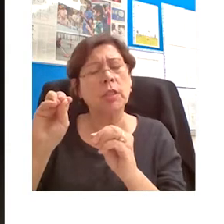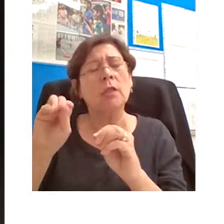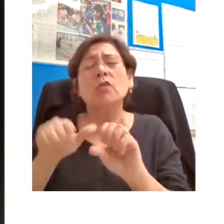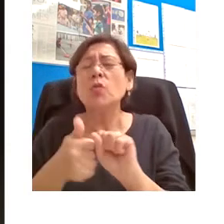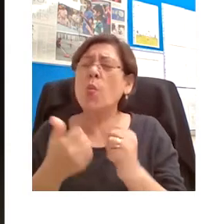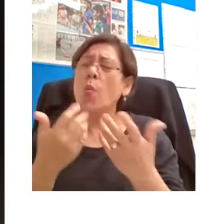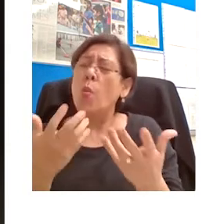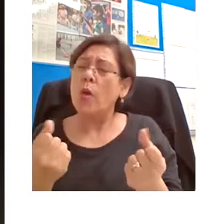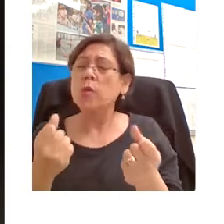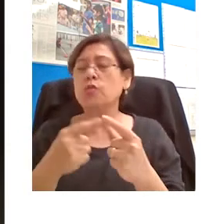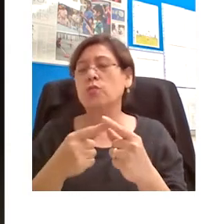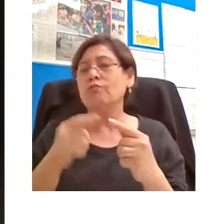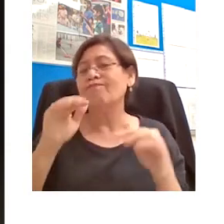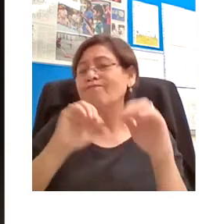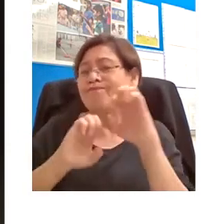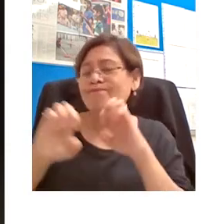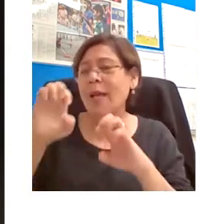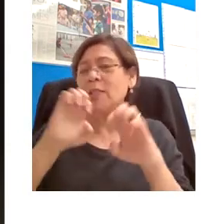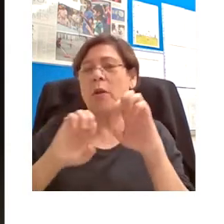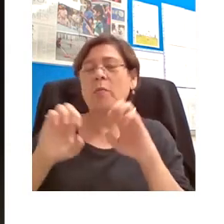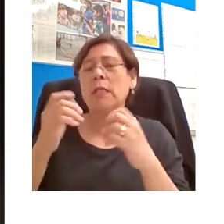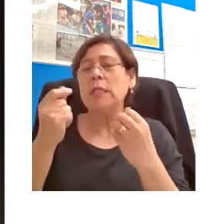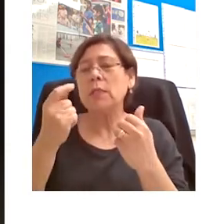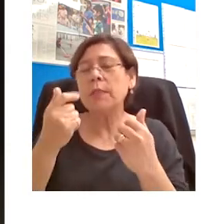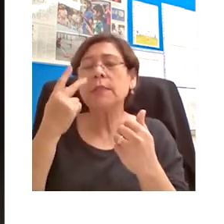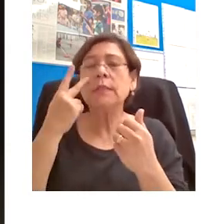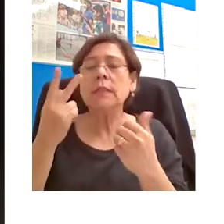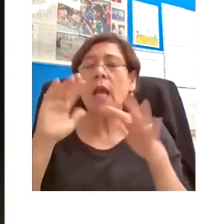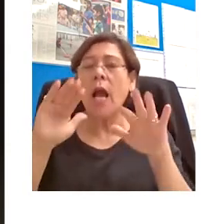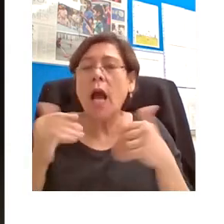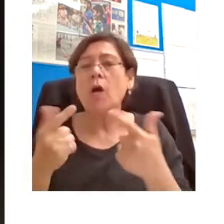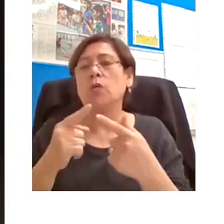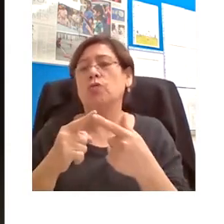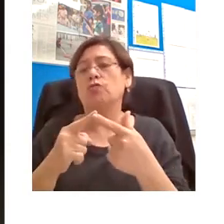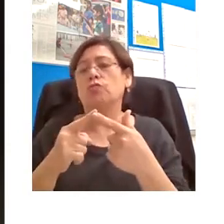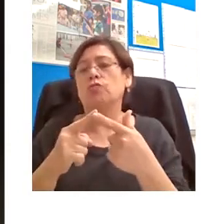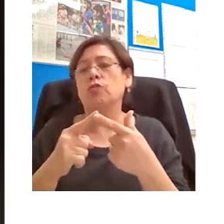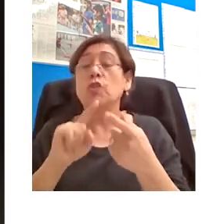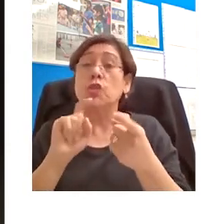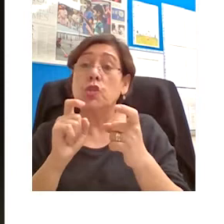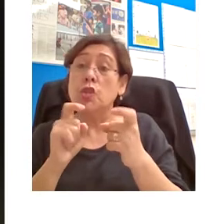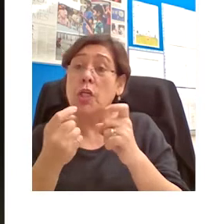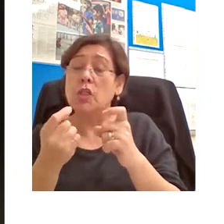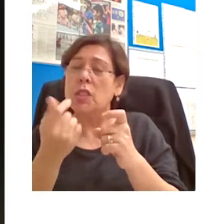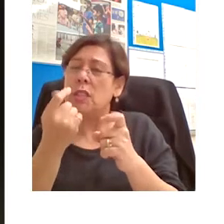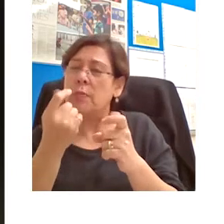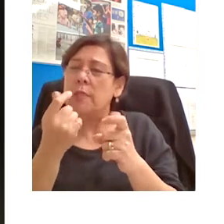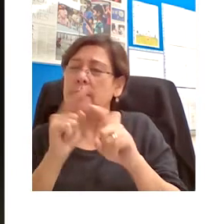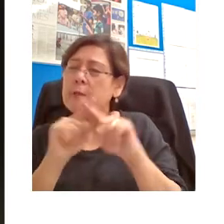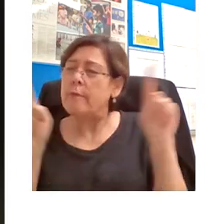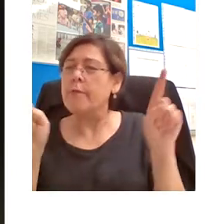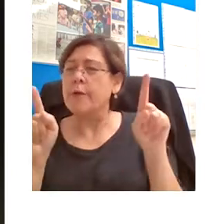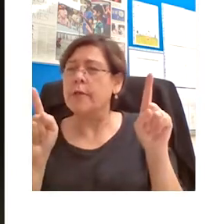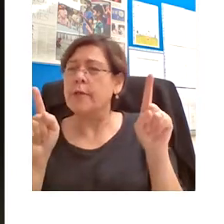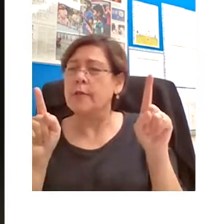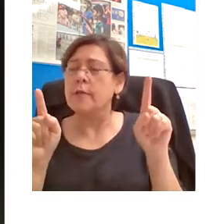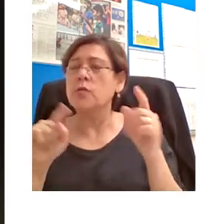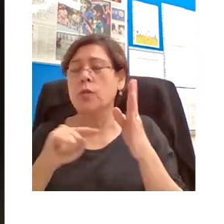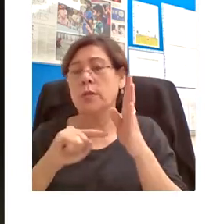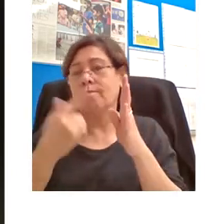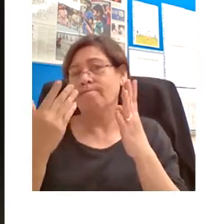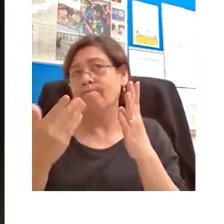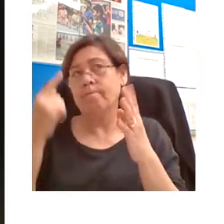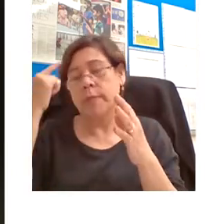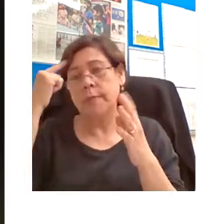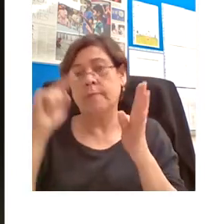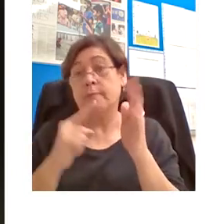departing from the standard lecture format in pursuit of something a little bit more experimental. So let's begin by thinking a